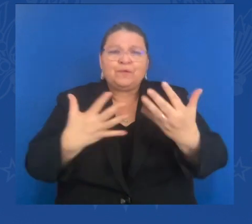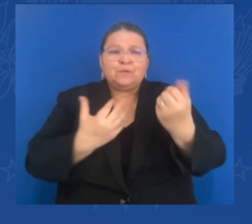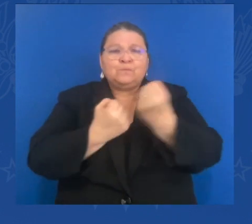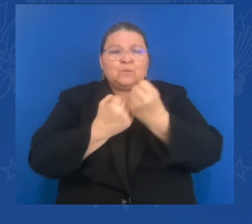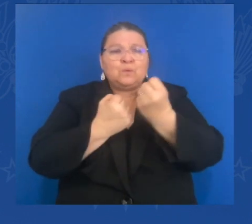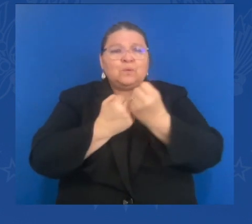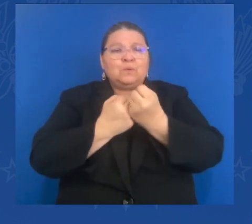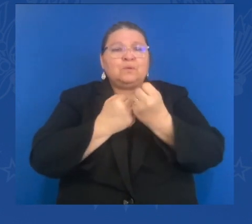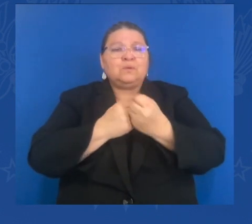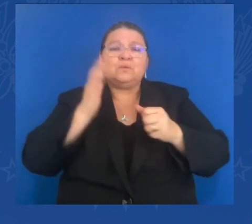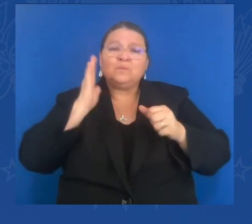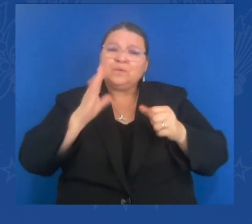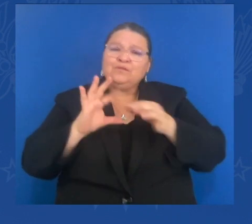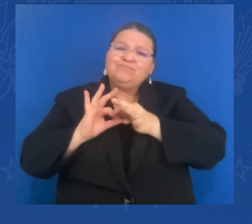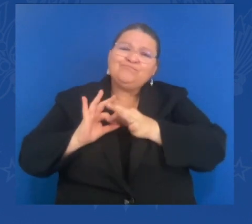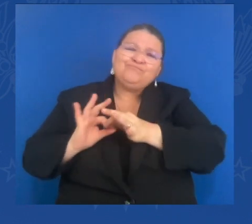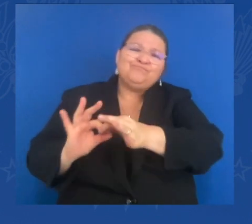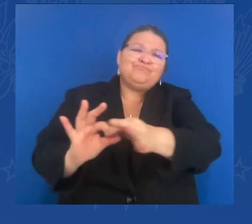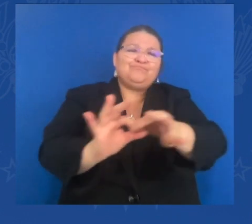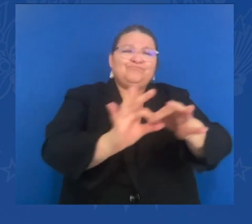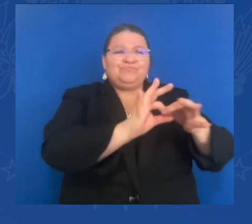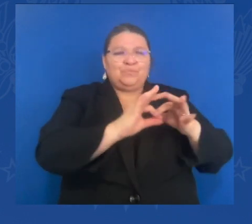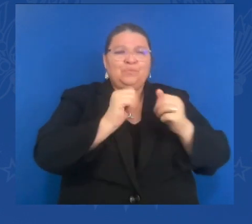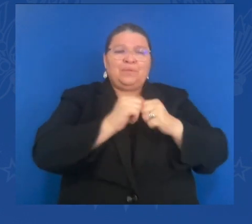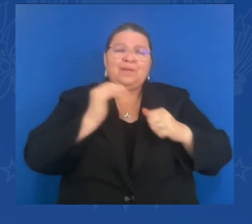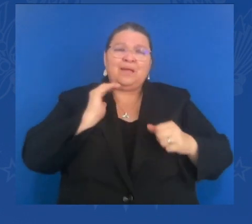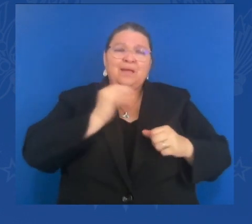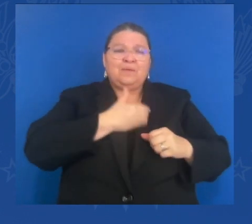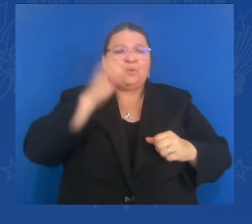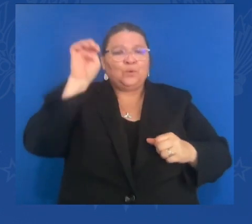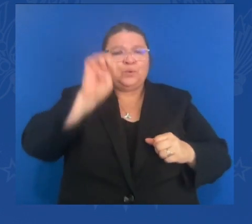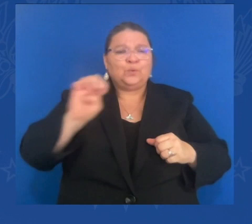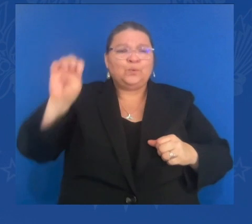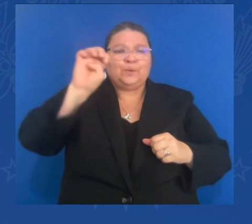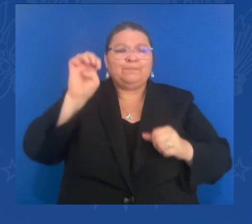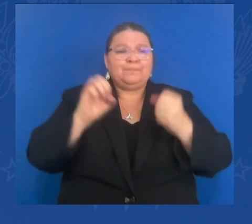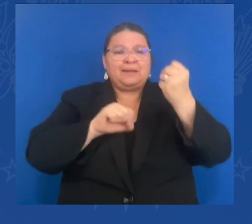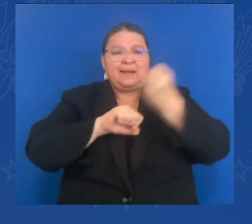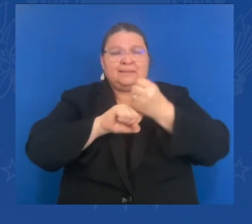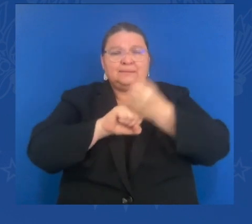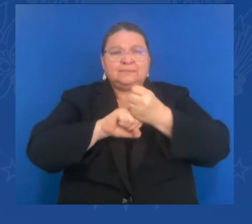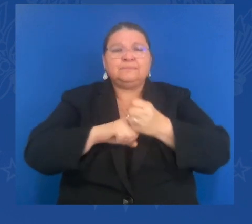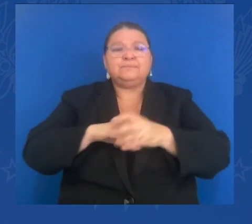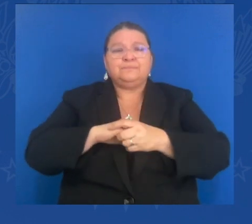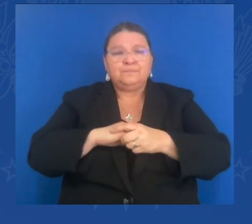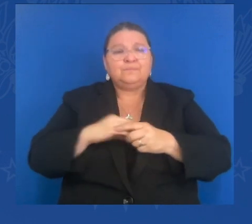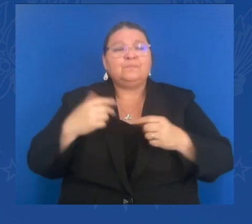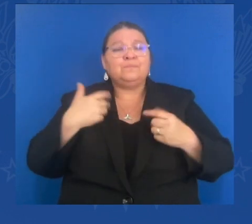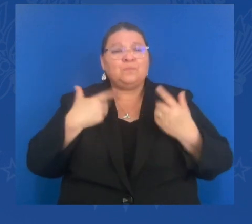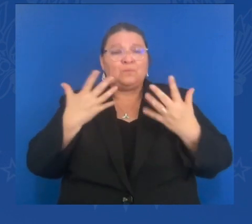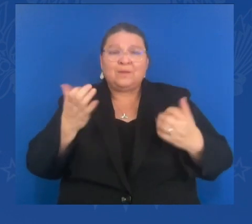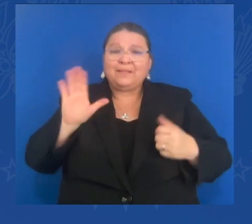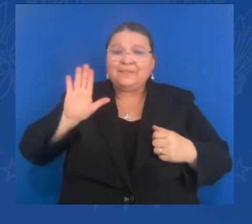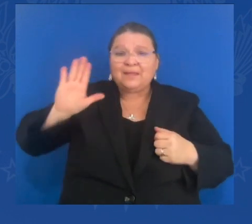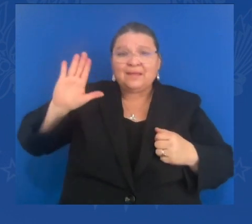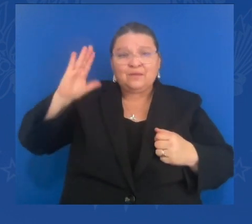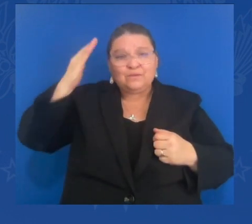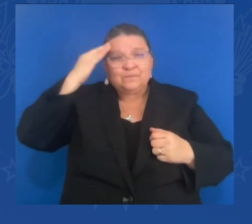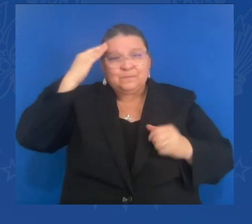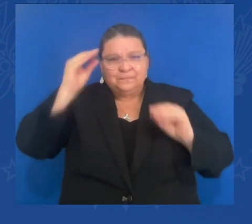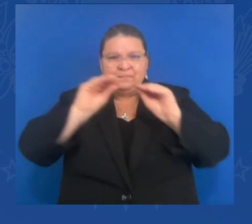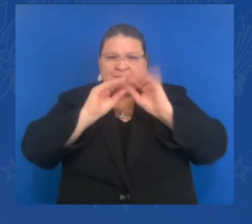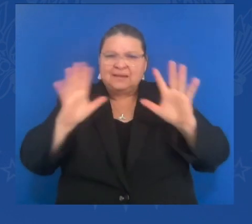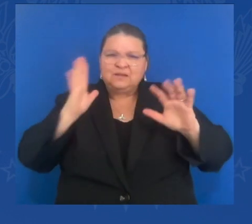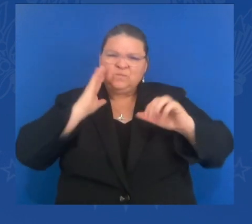send unmistakable message. We'll defend every single inch of NATO territory with the full might of the united and